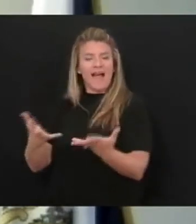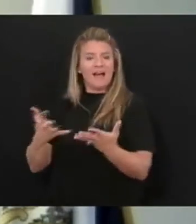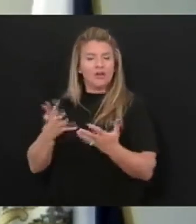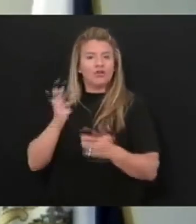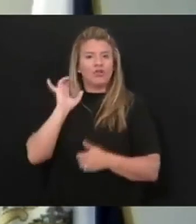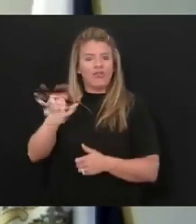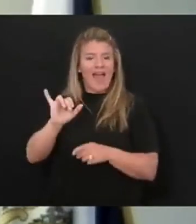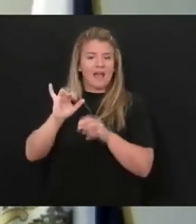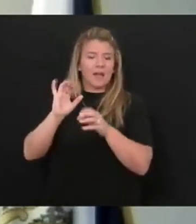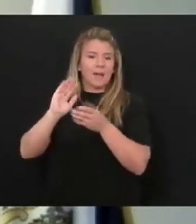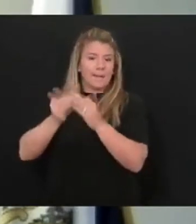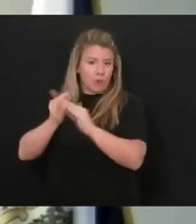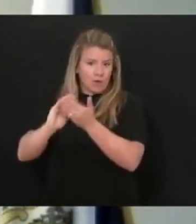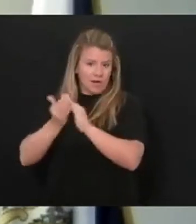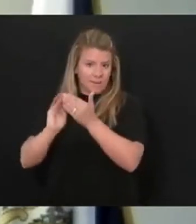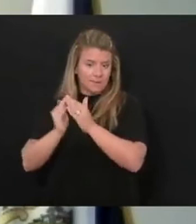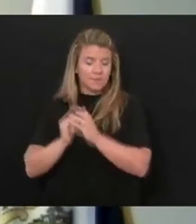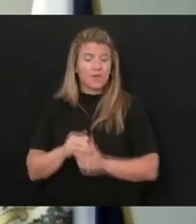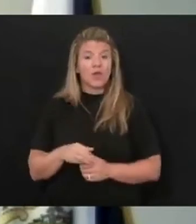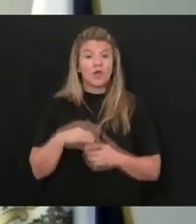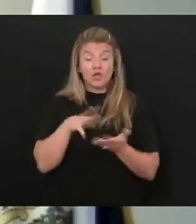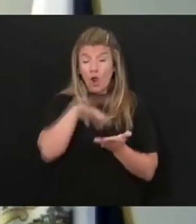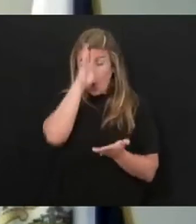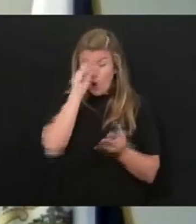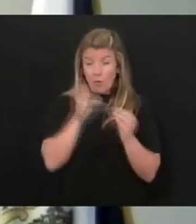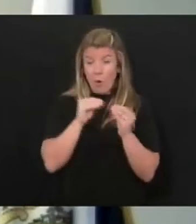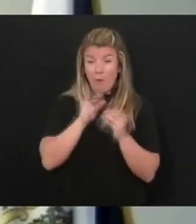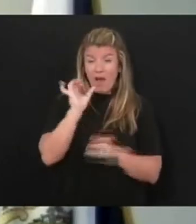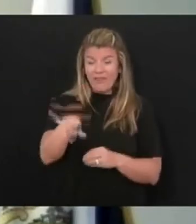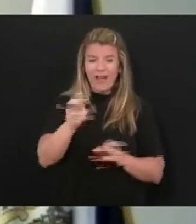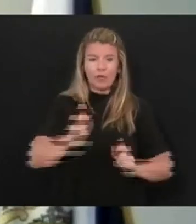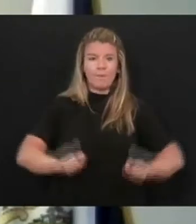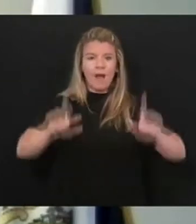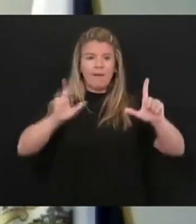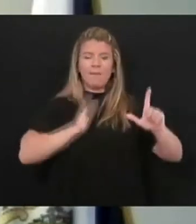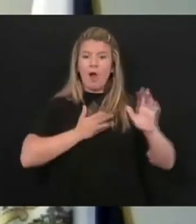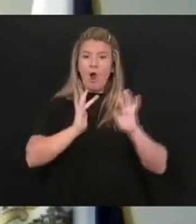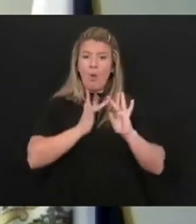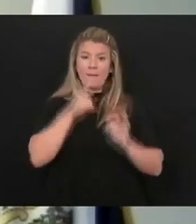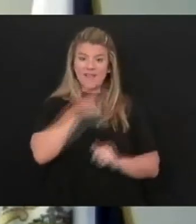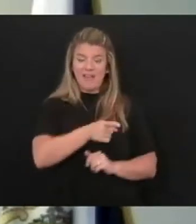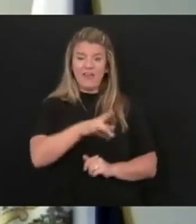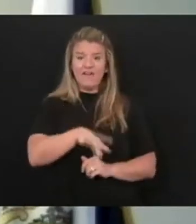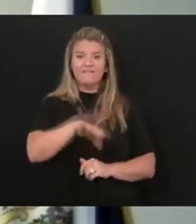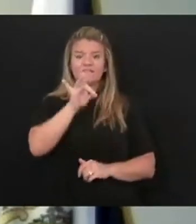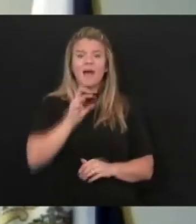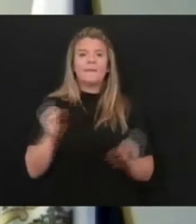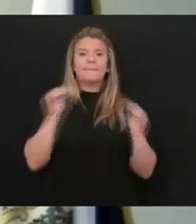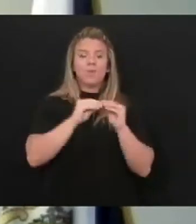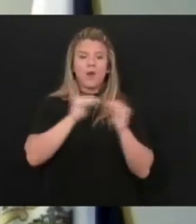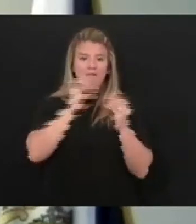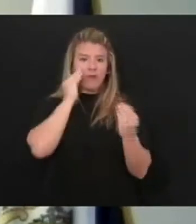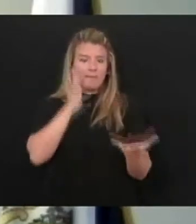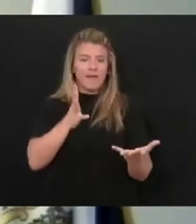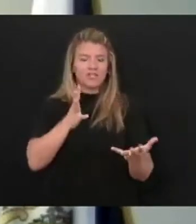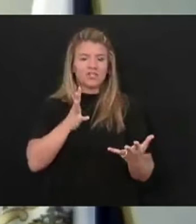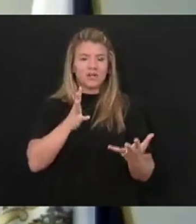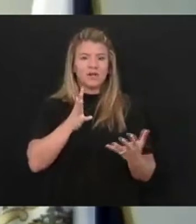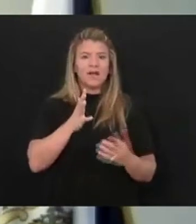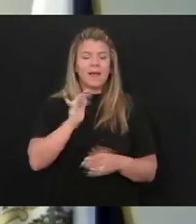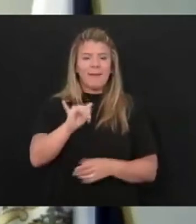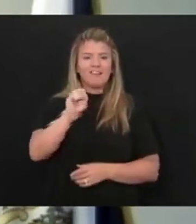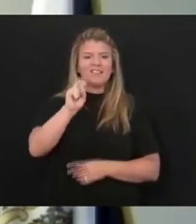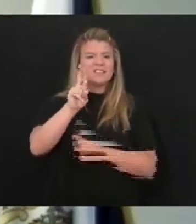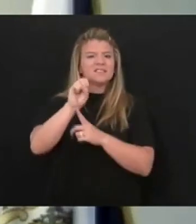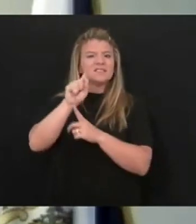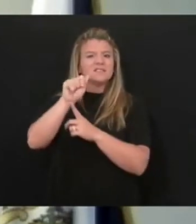use community. To learn more, you can log onto our website and find out more about the substance use epidemic